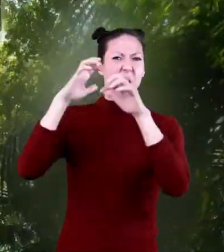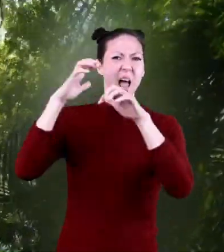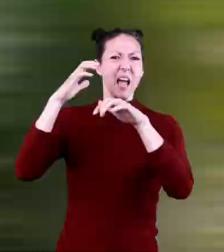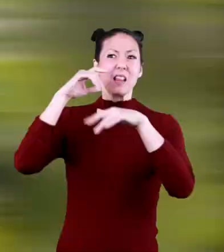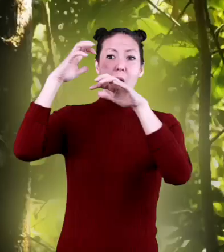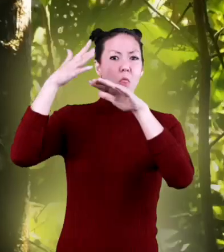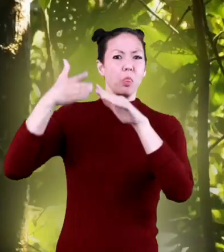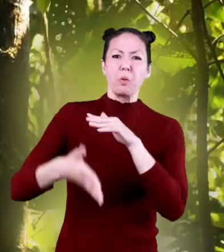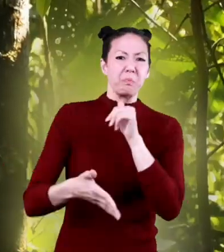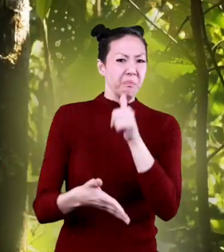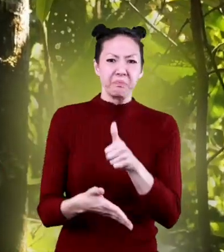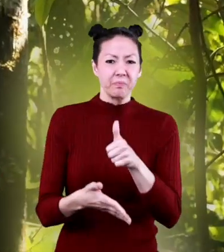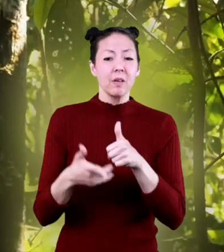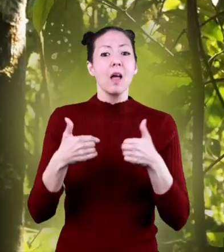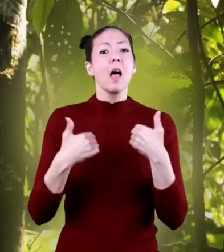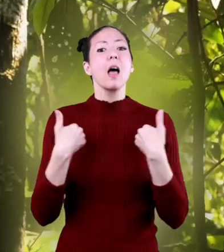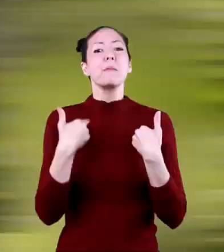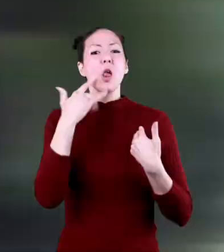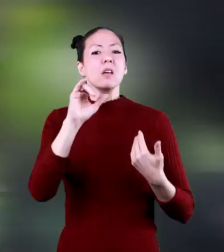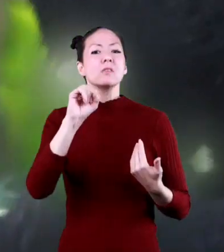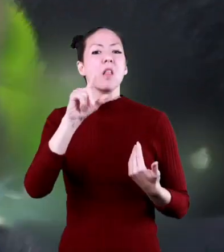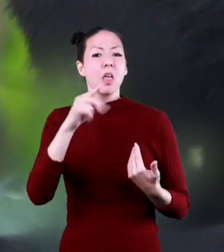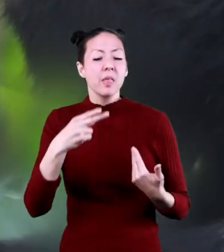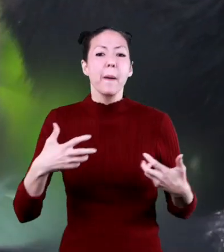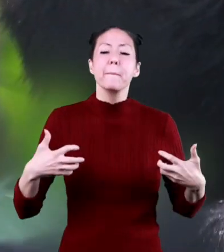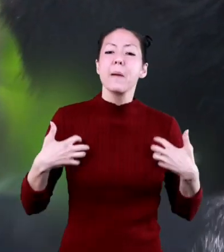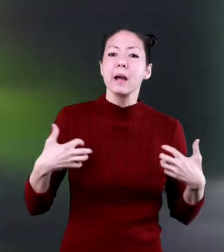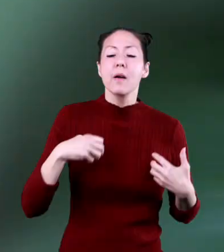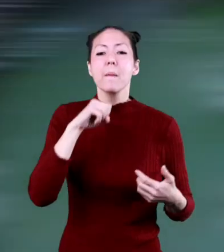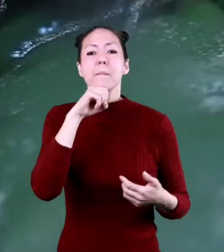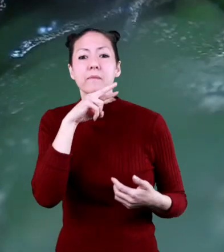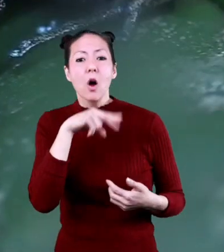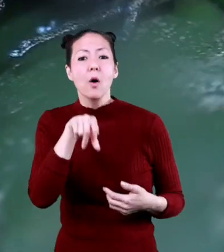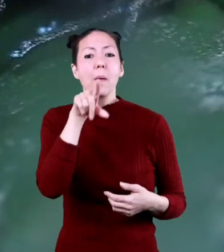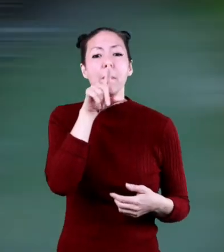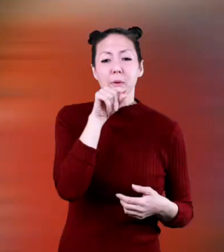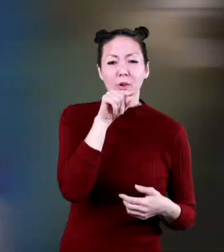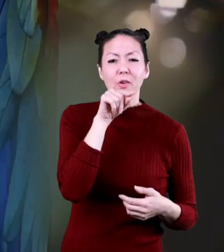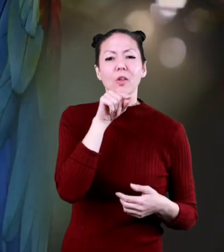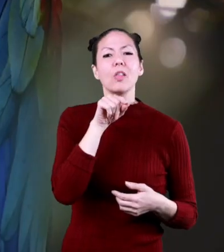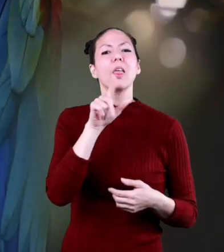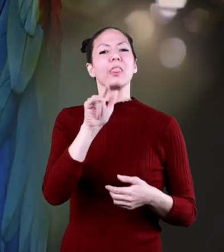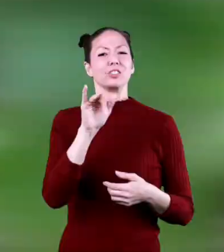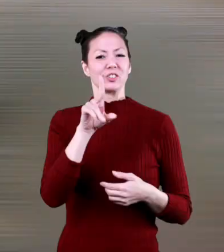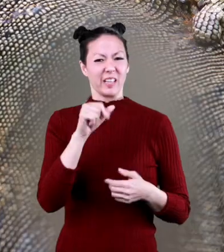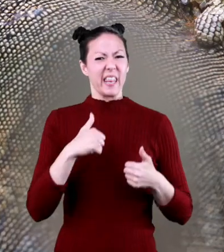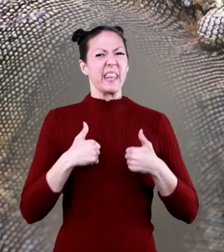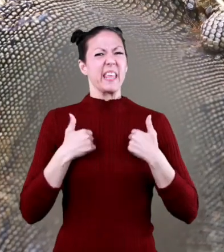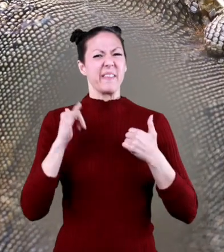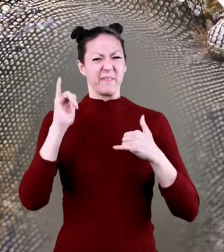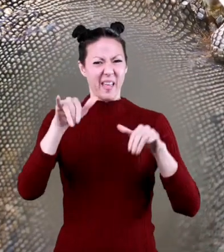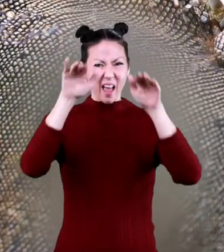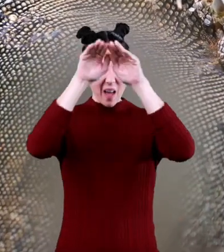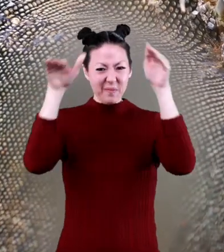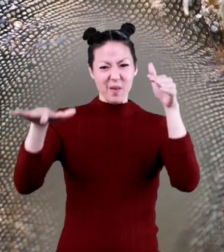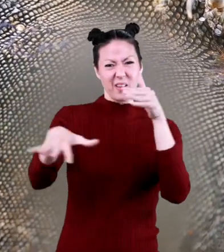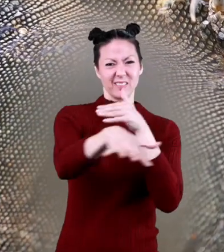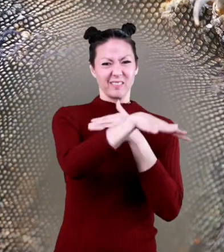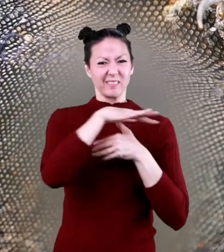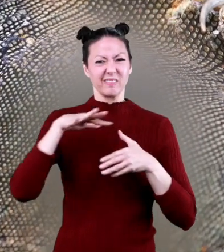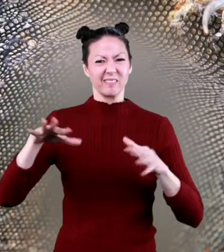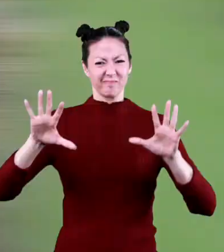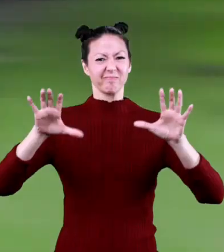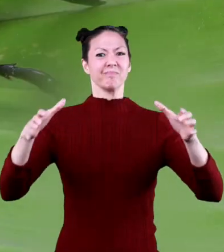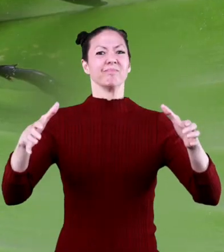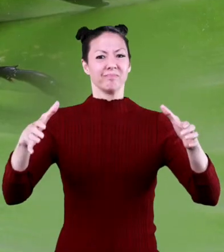Animals like sloths and monkeys, frogs, birds, and lizards, all